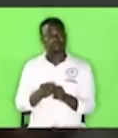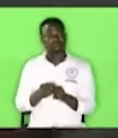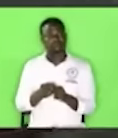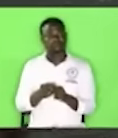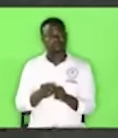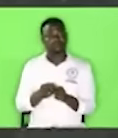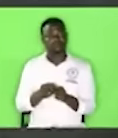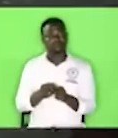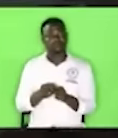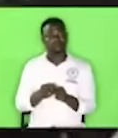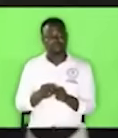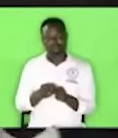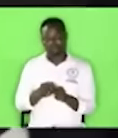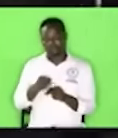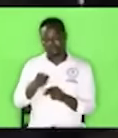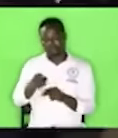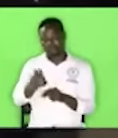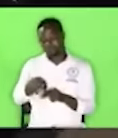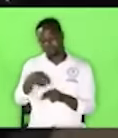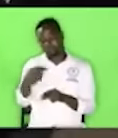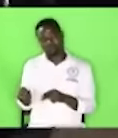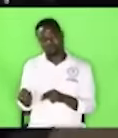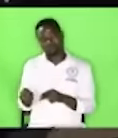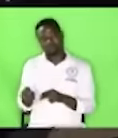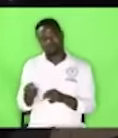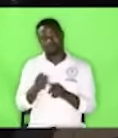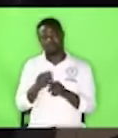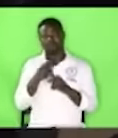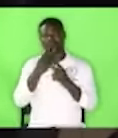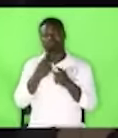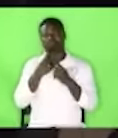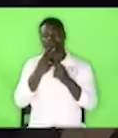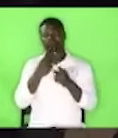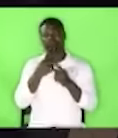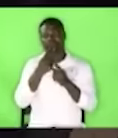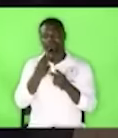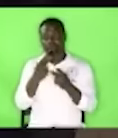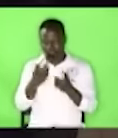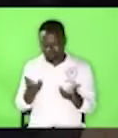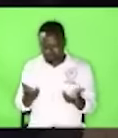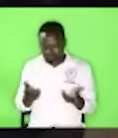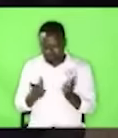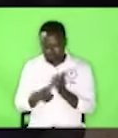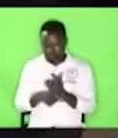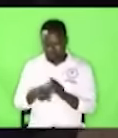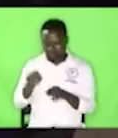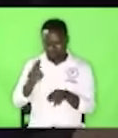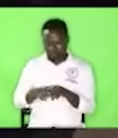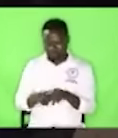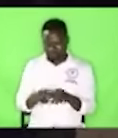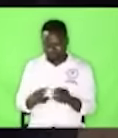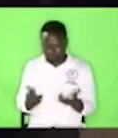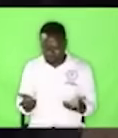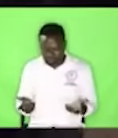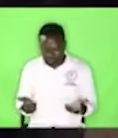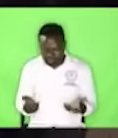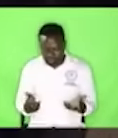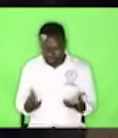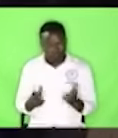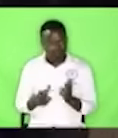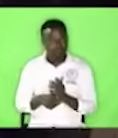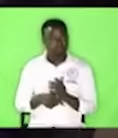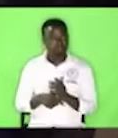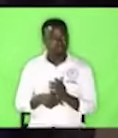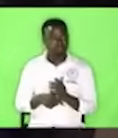she fell down she was screaming on the floor and then she just sat on the floor but she was wearing this bare